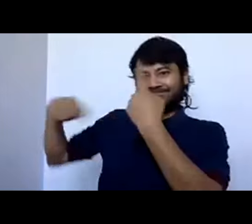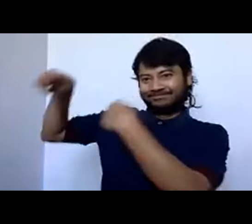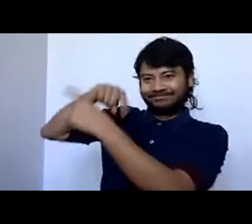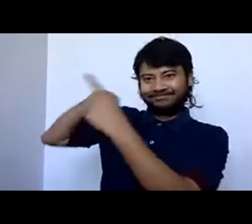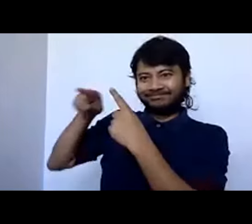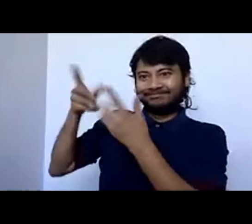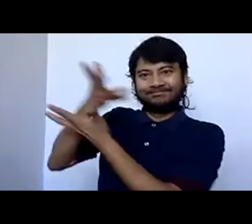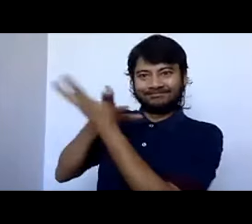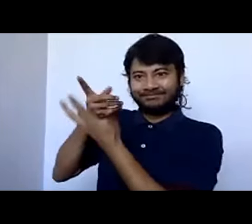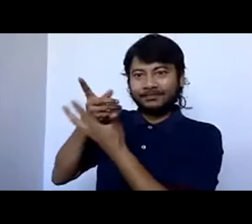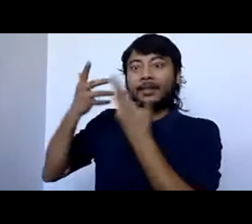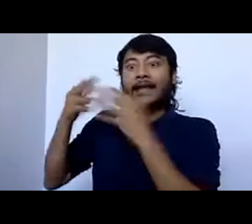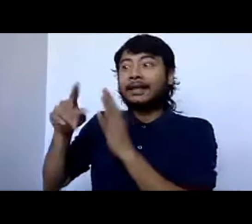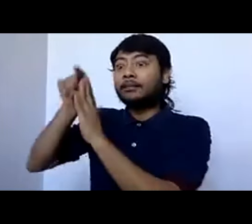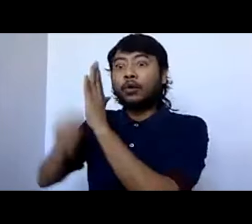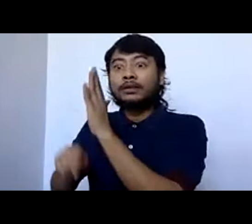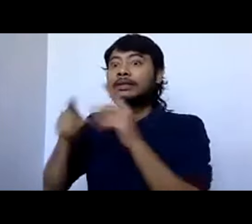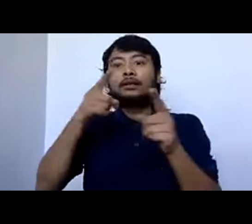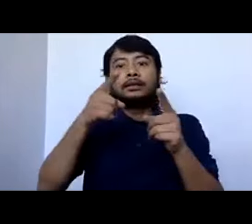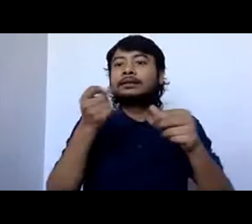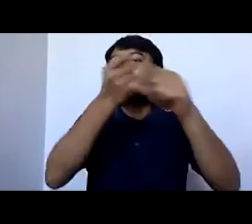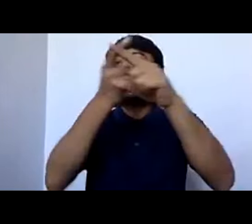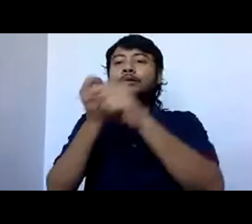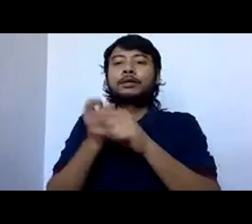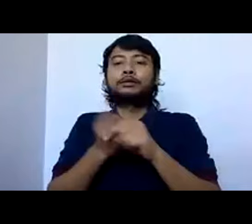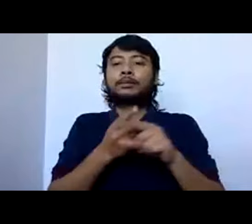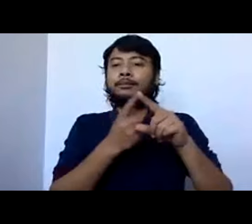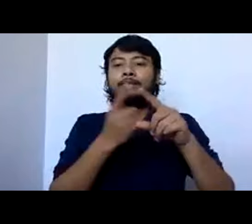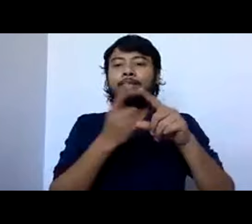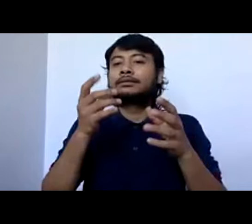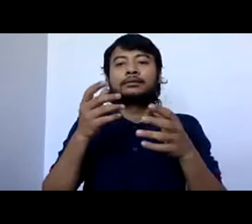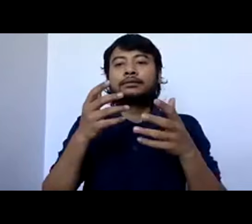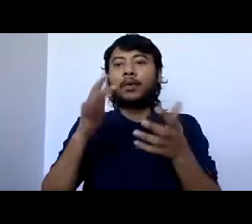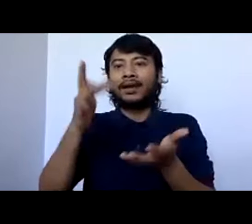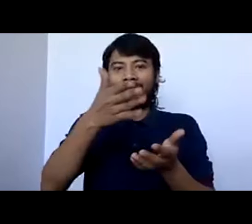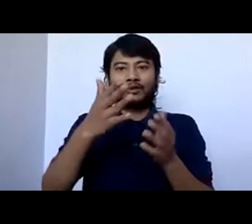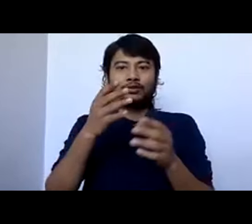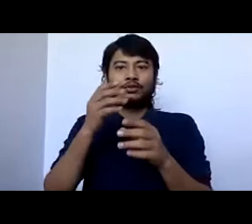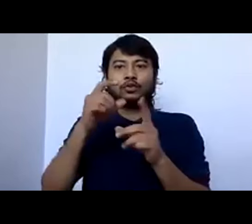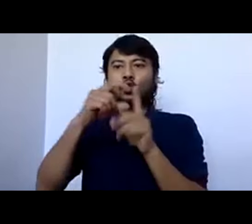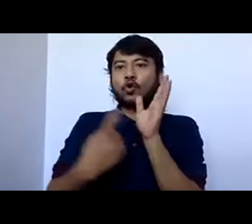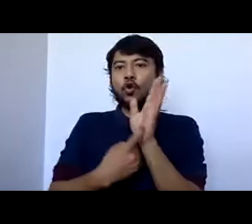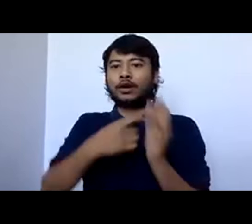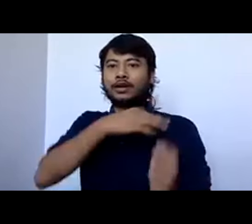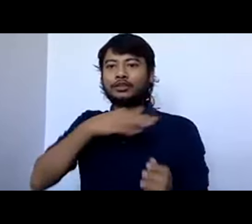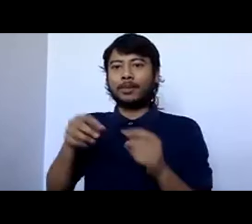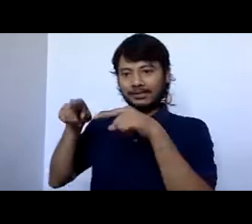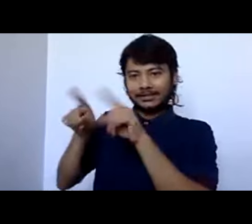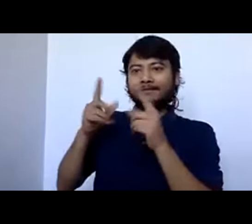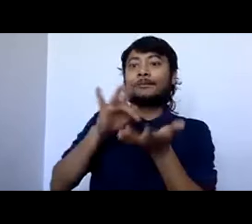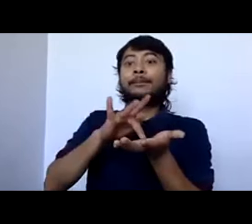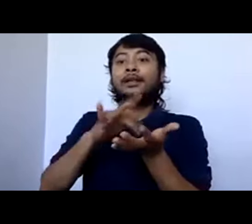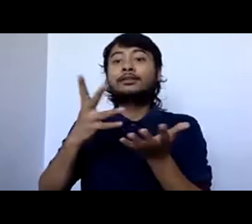come from Himachal Pradesh. I was born there. It's a very different country, you know, lots of trees and plants and things,